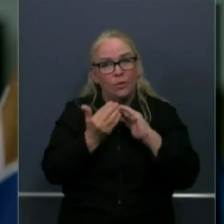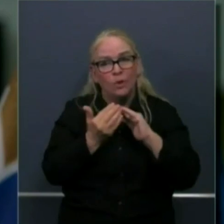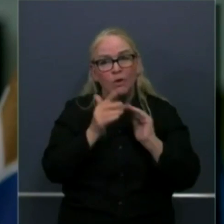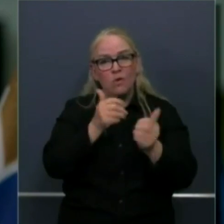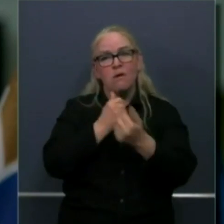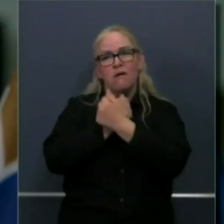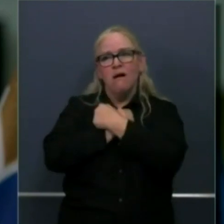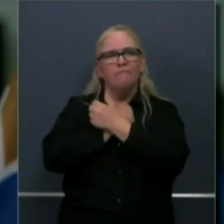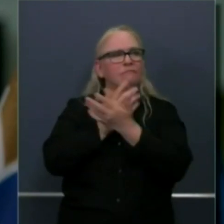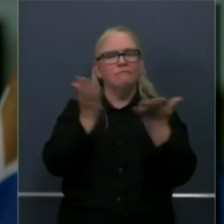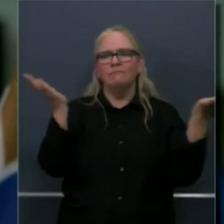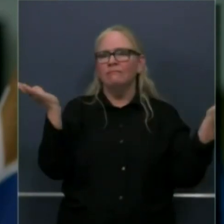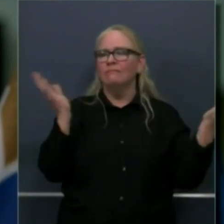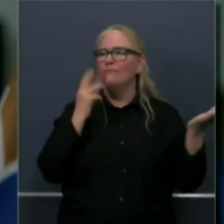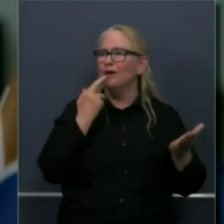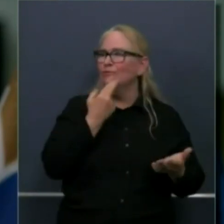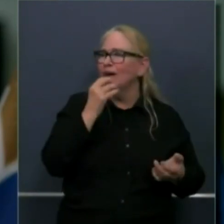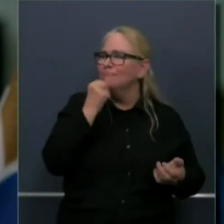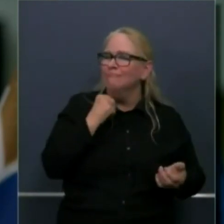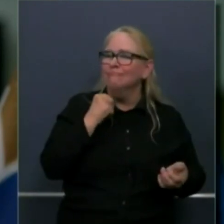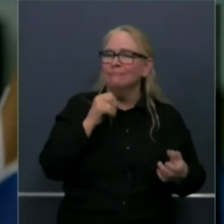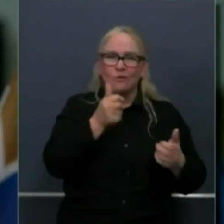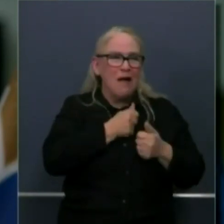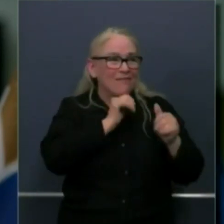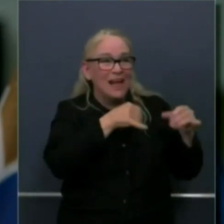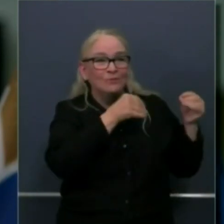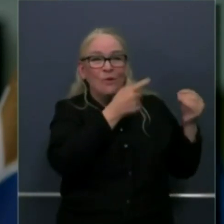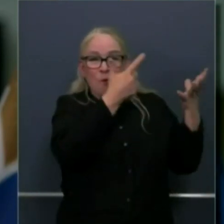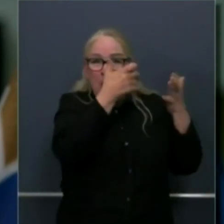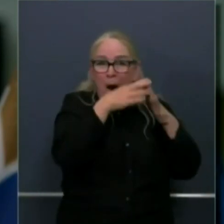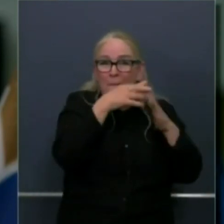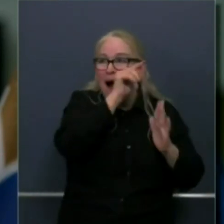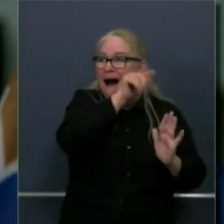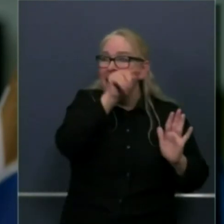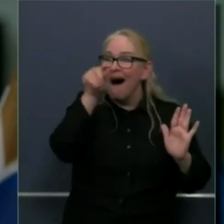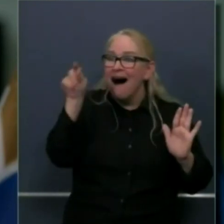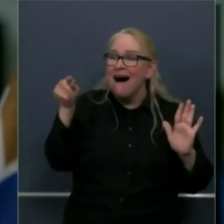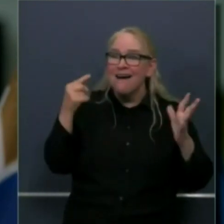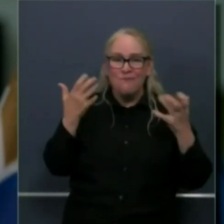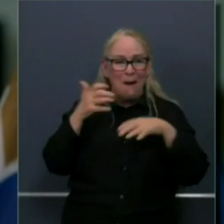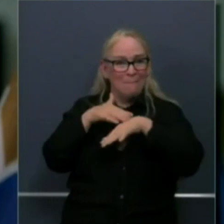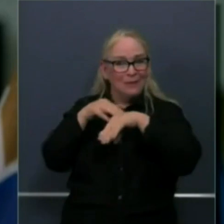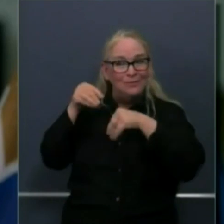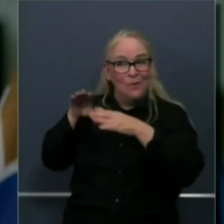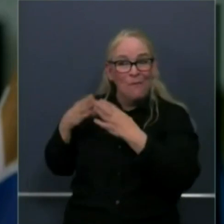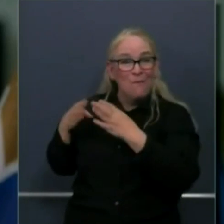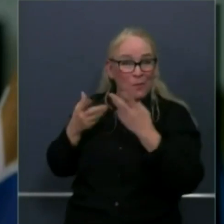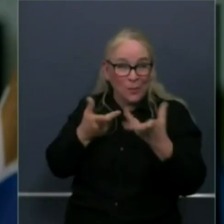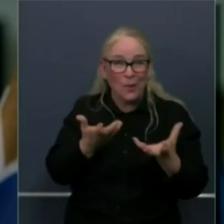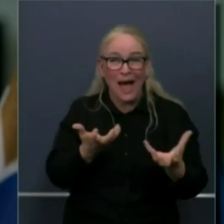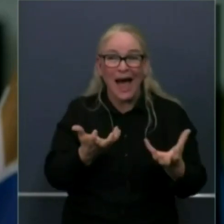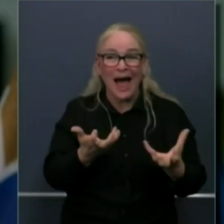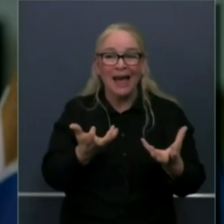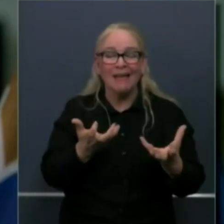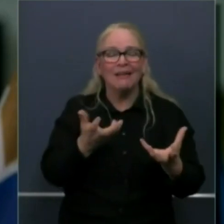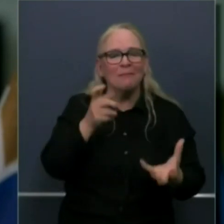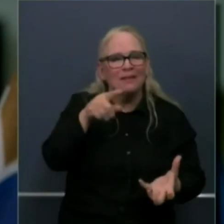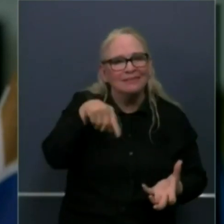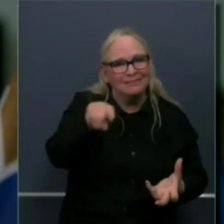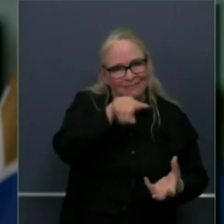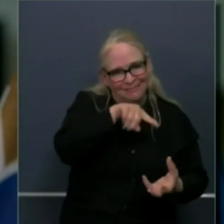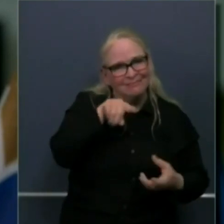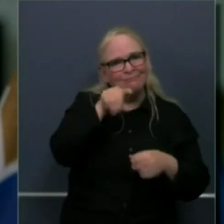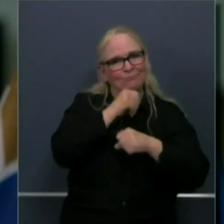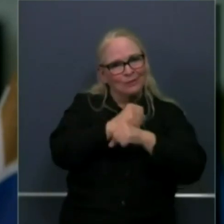restaurants and we love our retail and we love our pet groomers and the like let's protect them and protect their customers